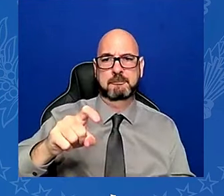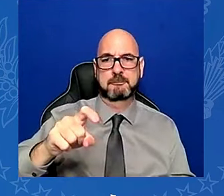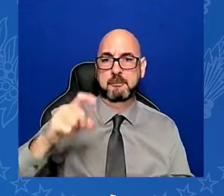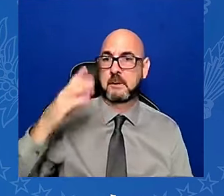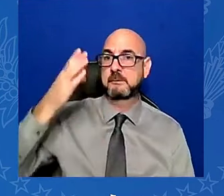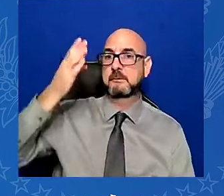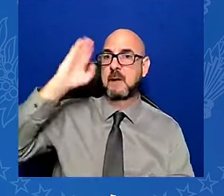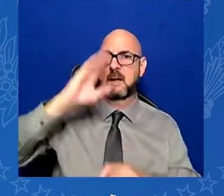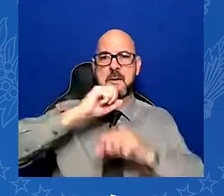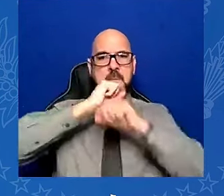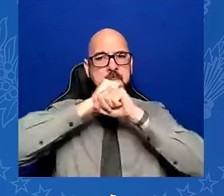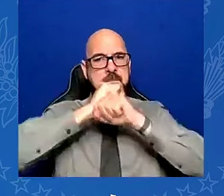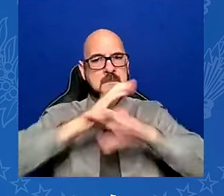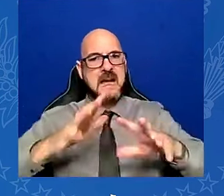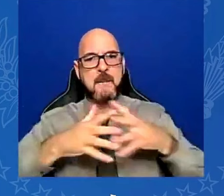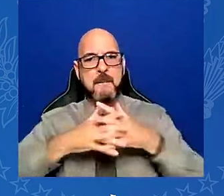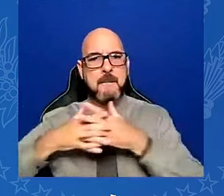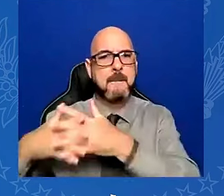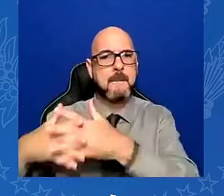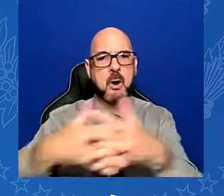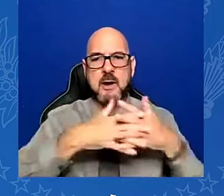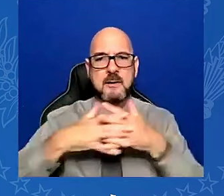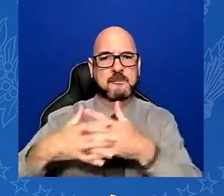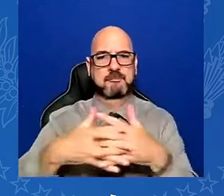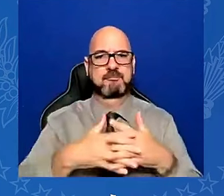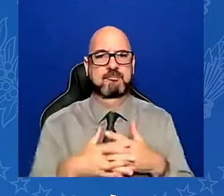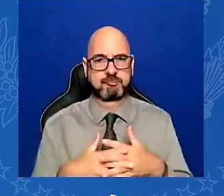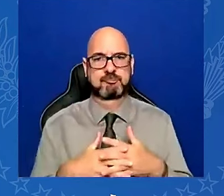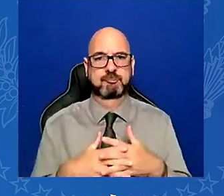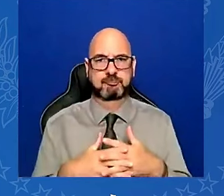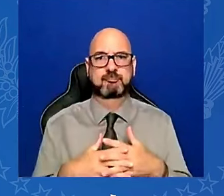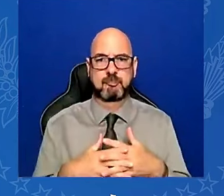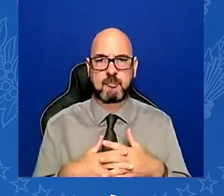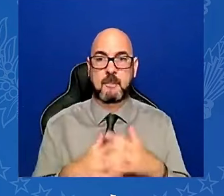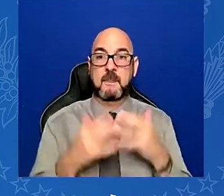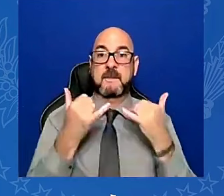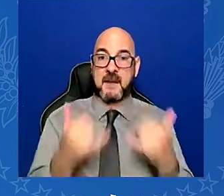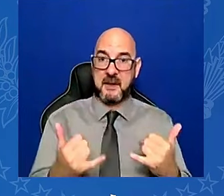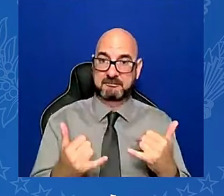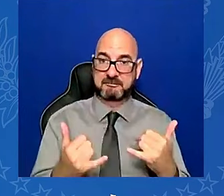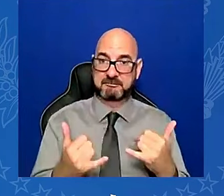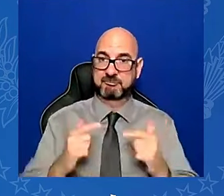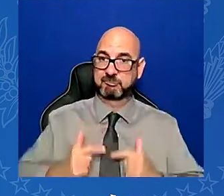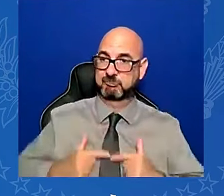Now, I'm going to turn it over to Kelly, and then you'll hear from a real comedian.